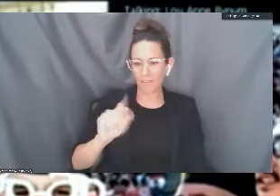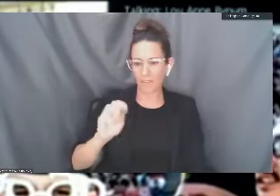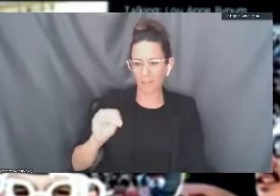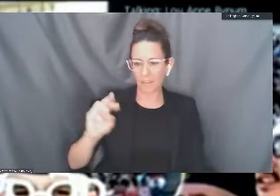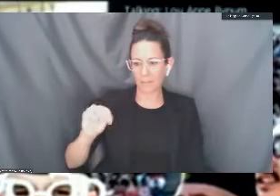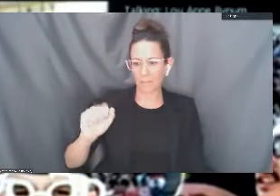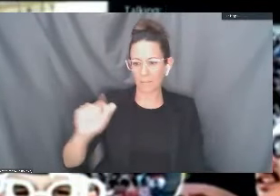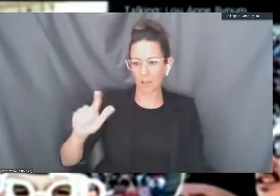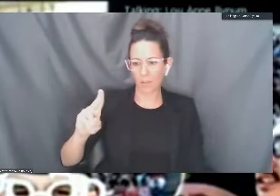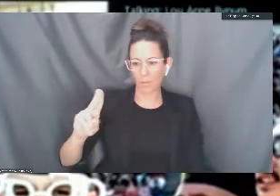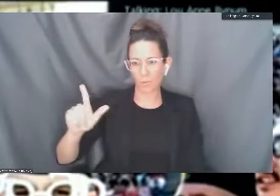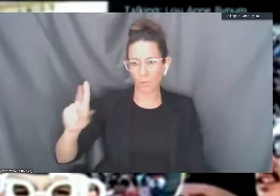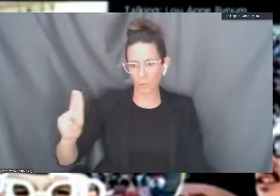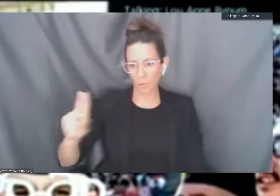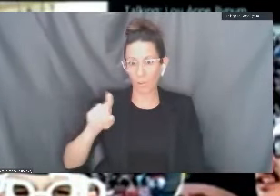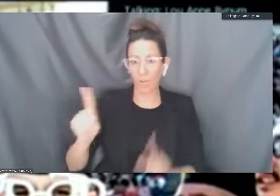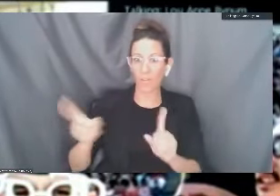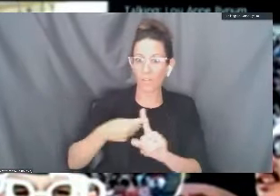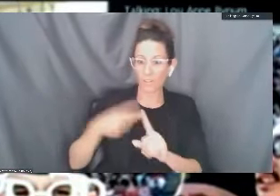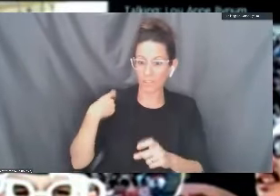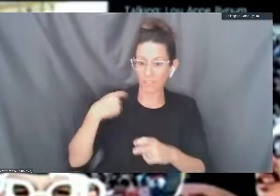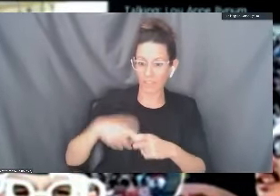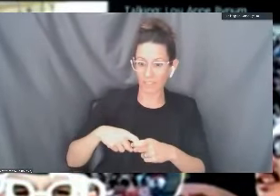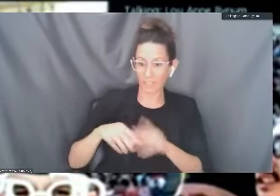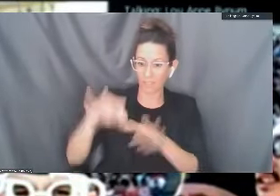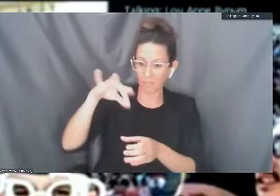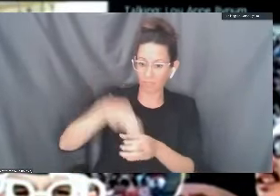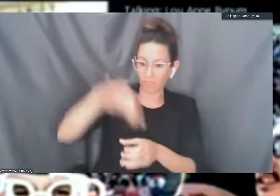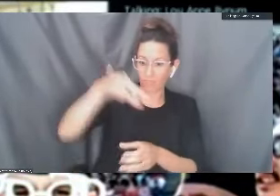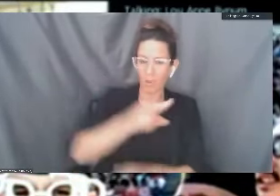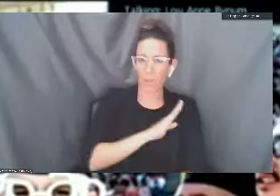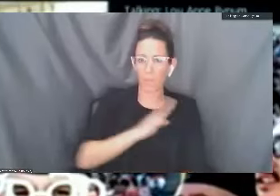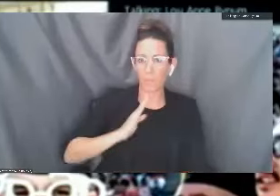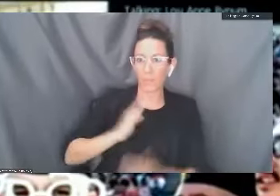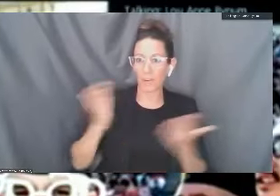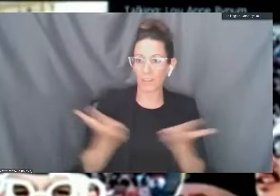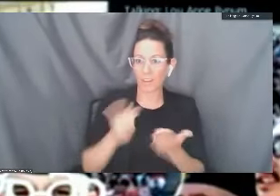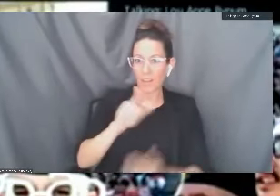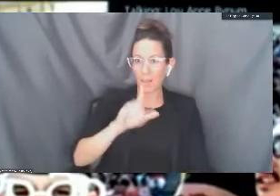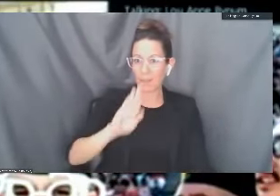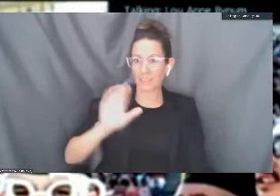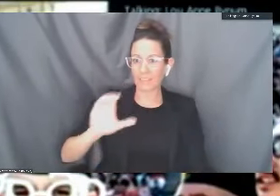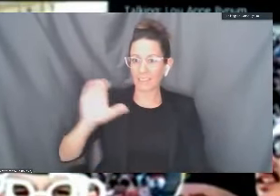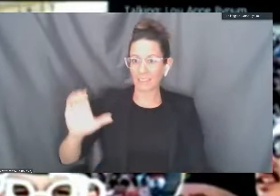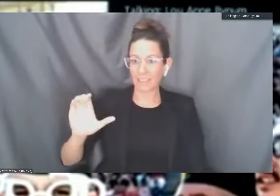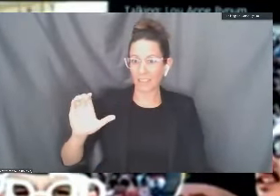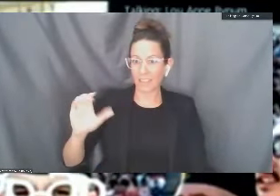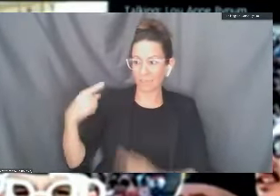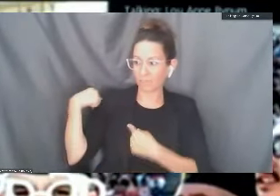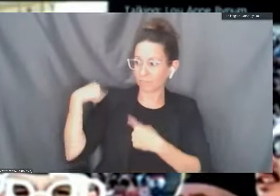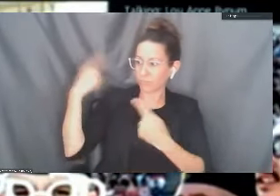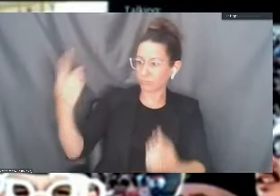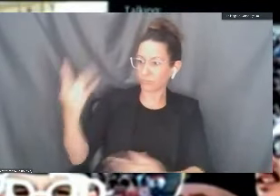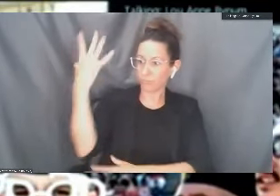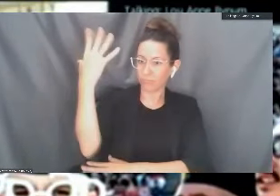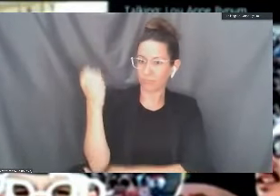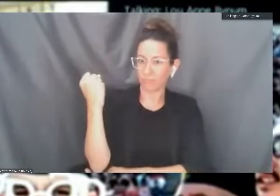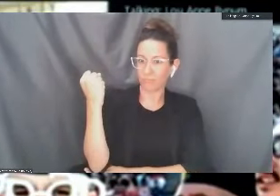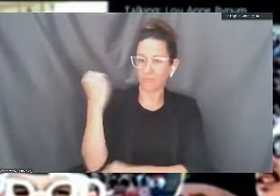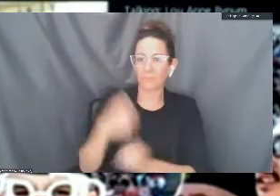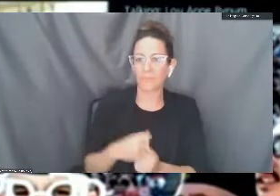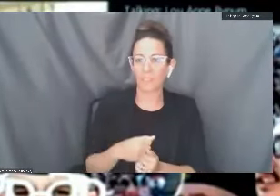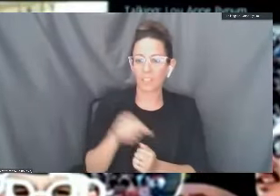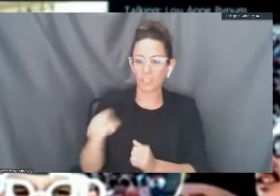been the first Latina elected to the board here at Long Beach City College in the history of the college. She